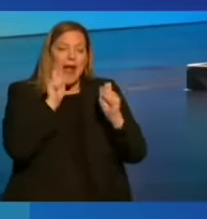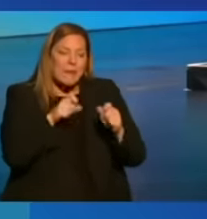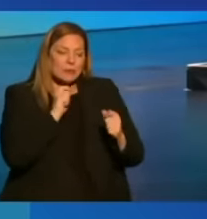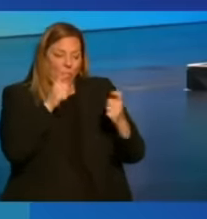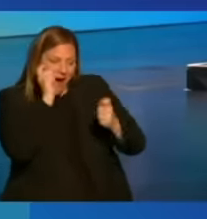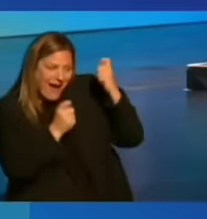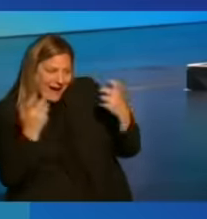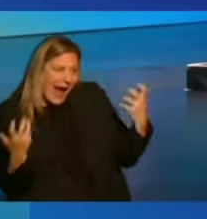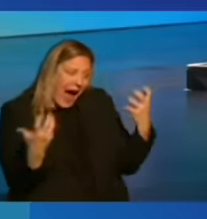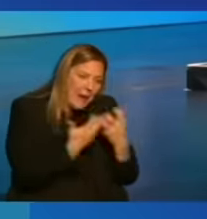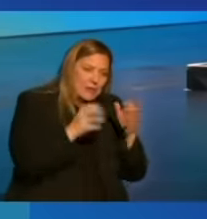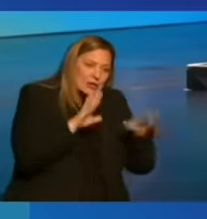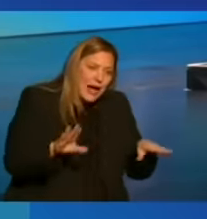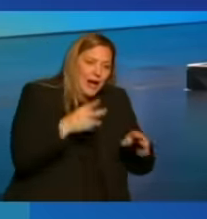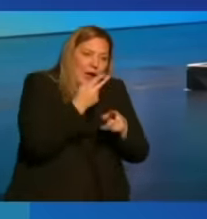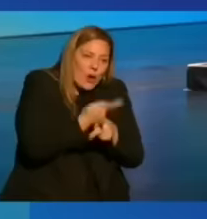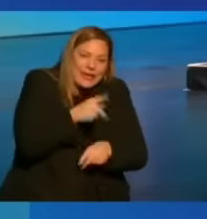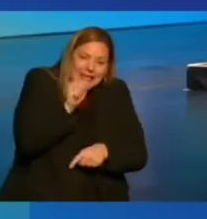childcare needs.